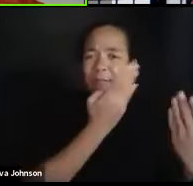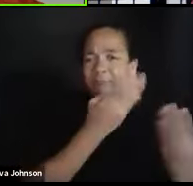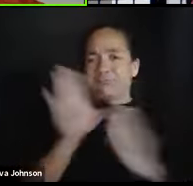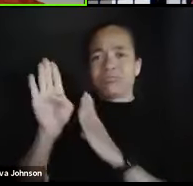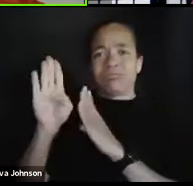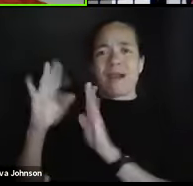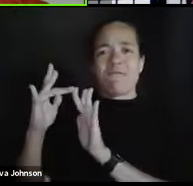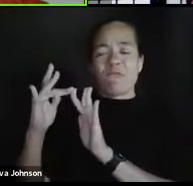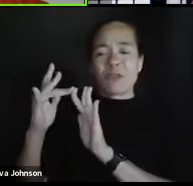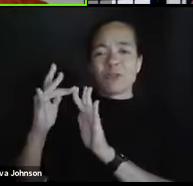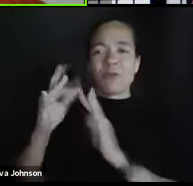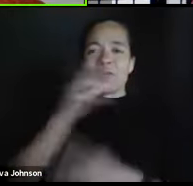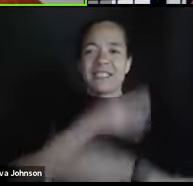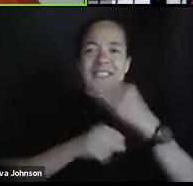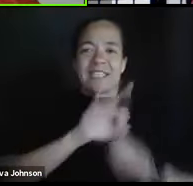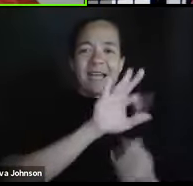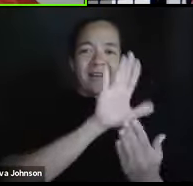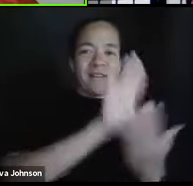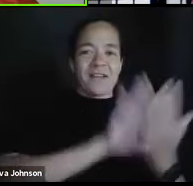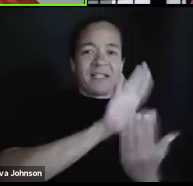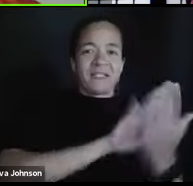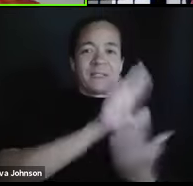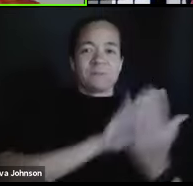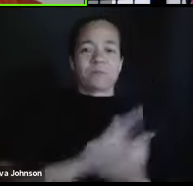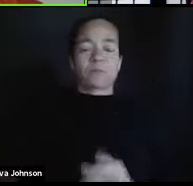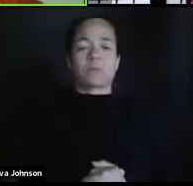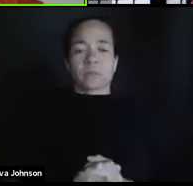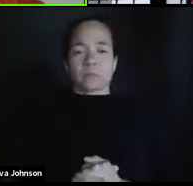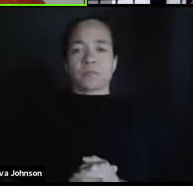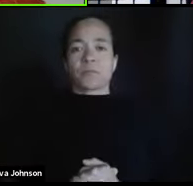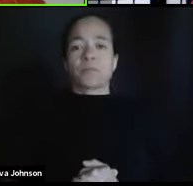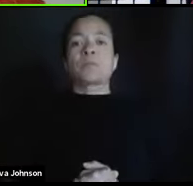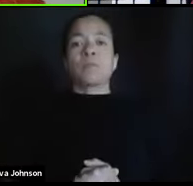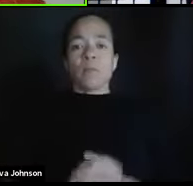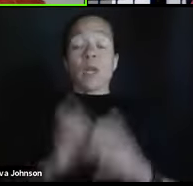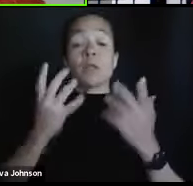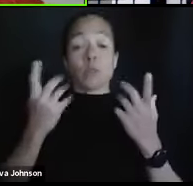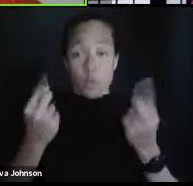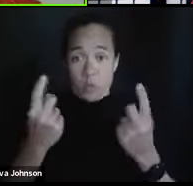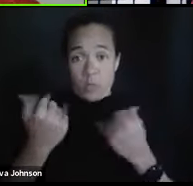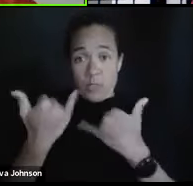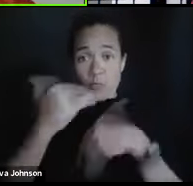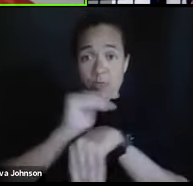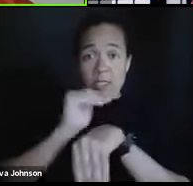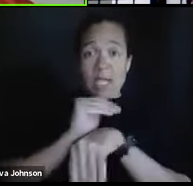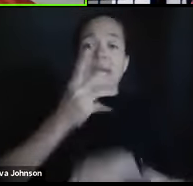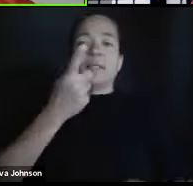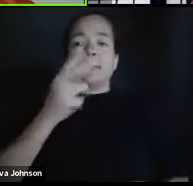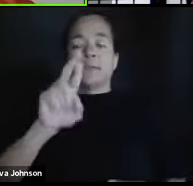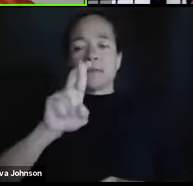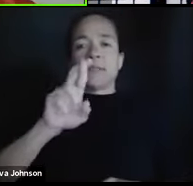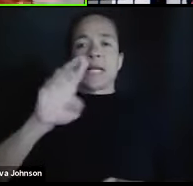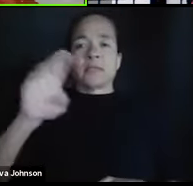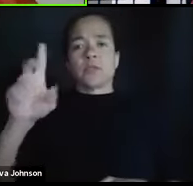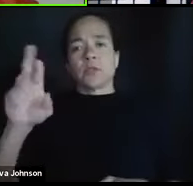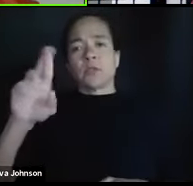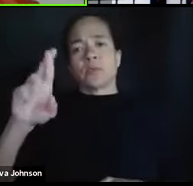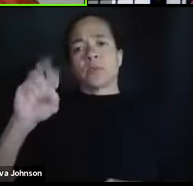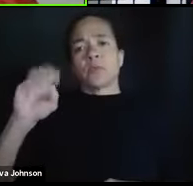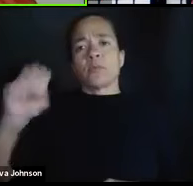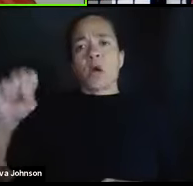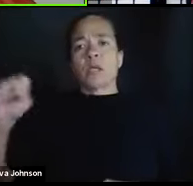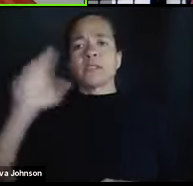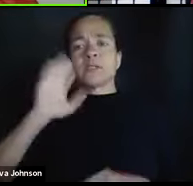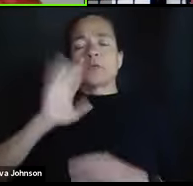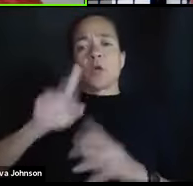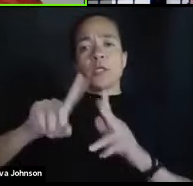orientation. Now, a few things about the ways tonight's are going to work. So Dr. Ross will begin with the presentation, talk a little bit more